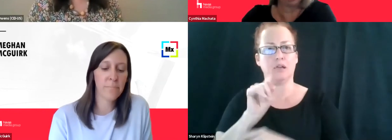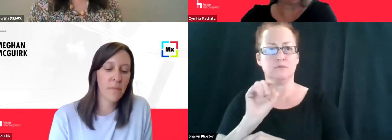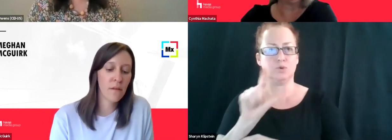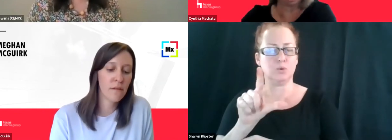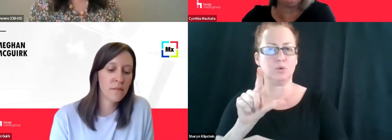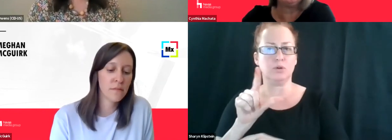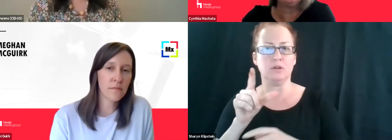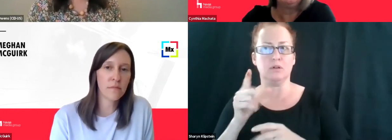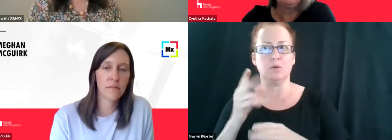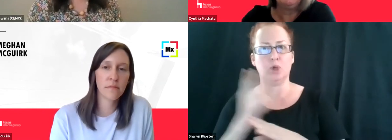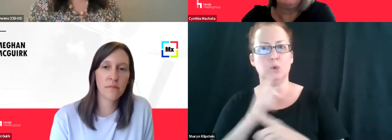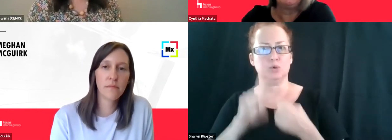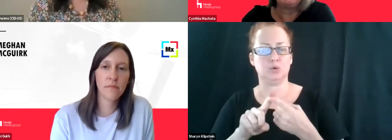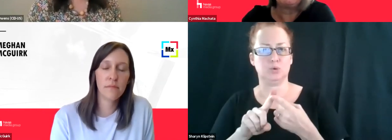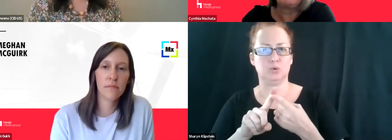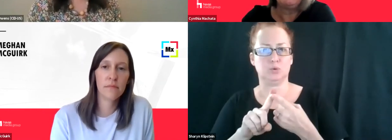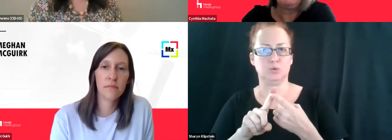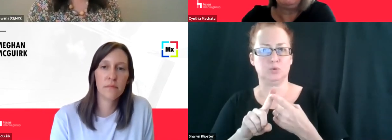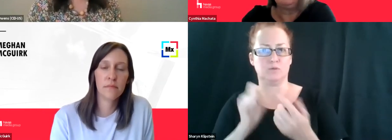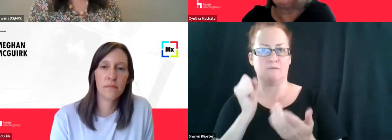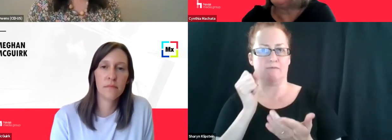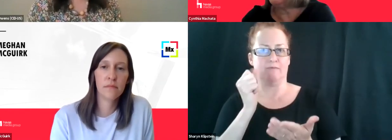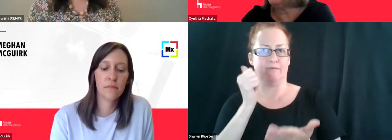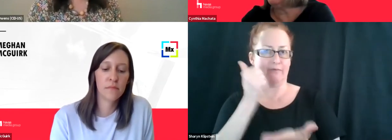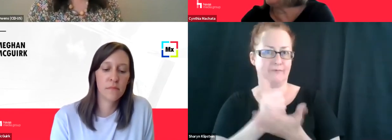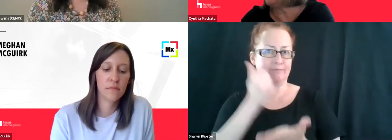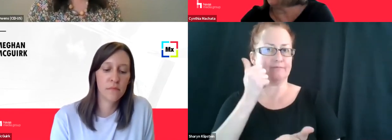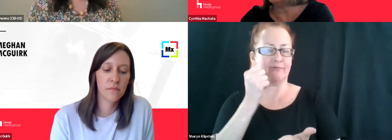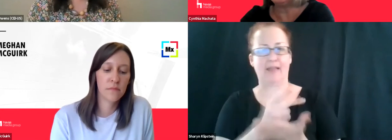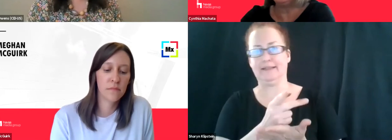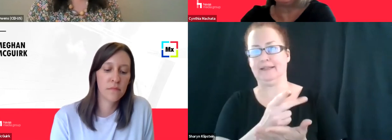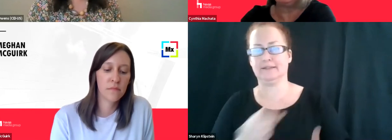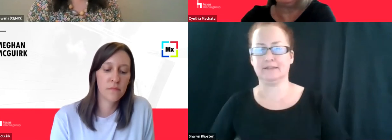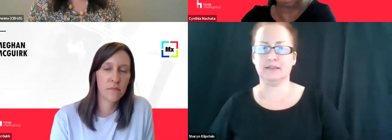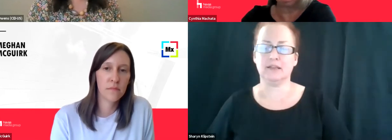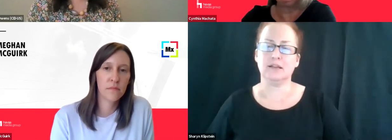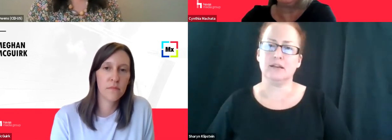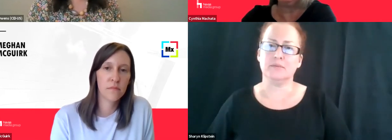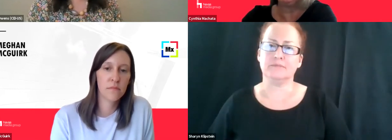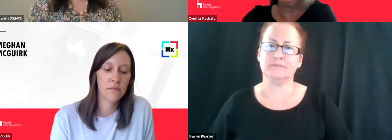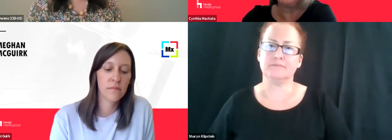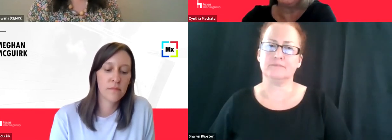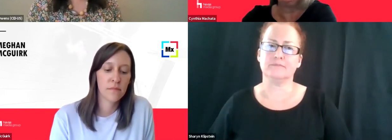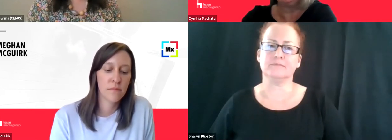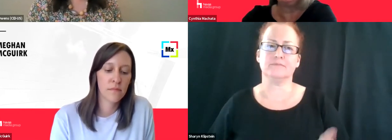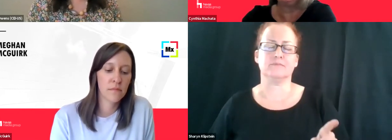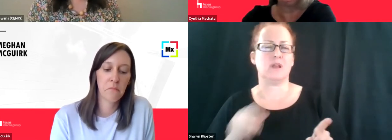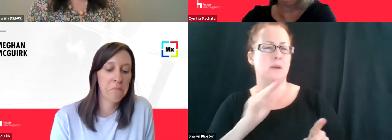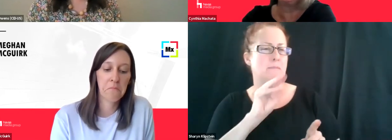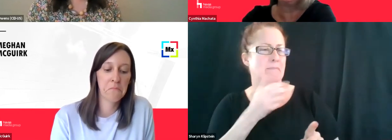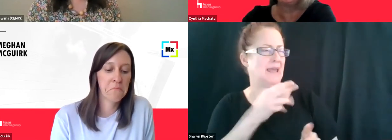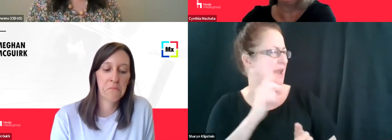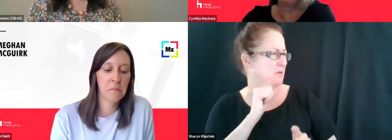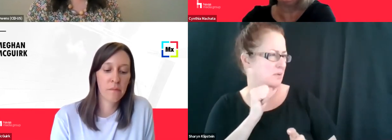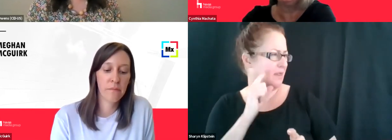to validate. Um, you know, if I suppose, I mean, Megan, I don't think we've had a lot of